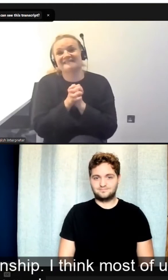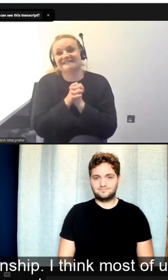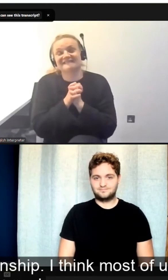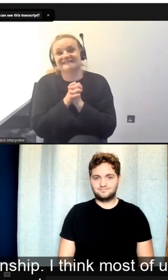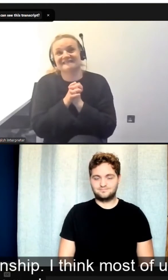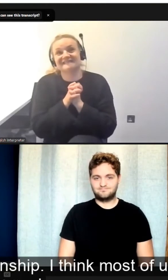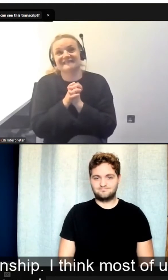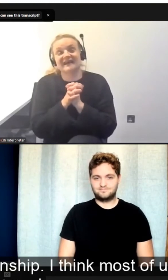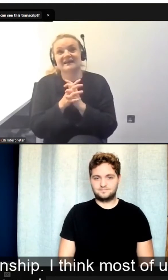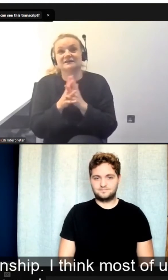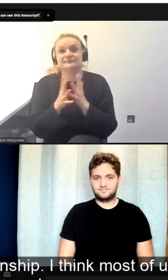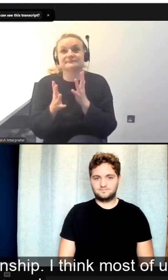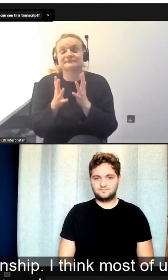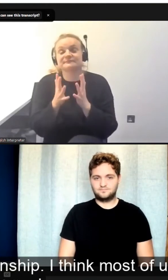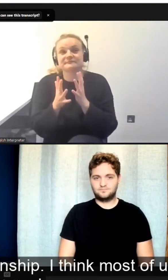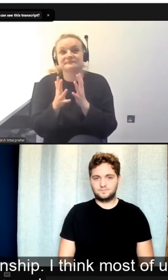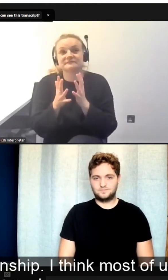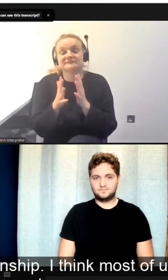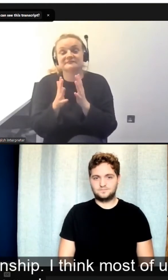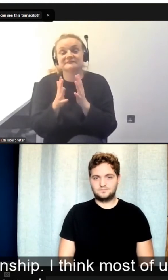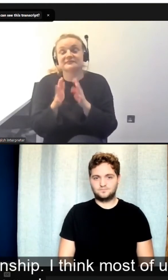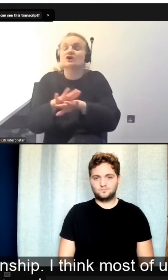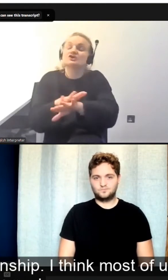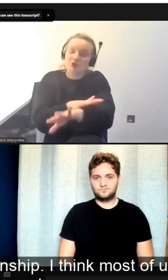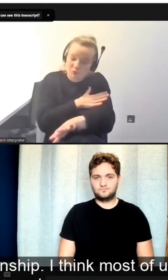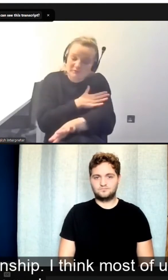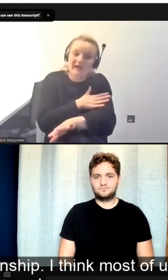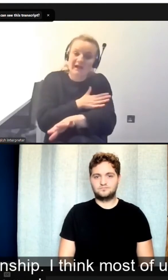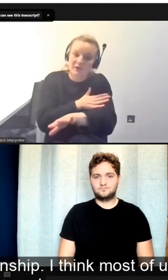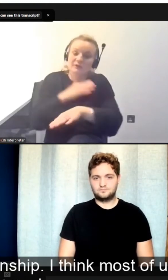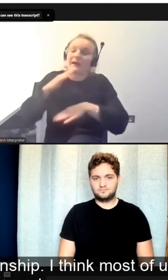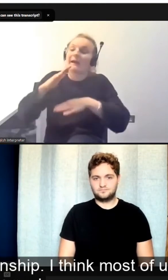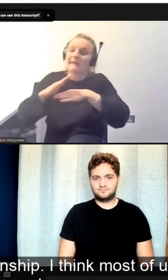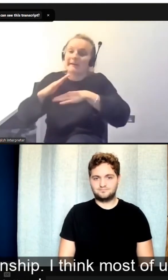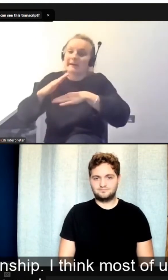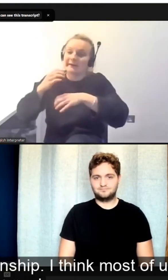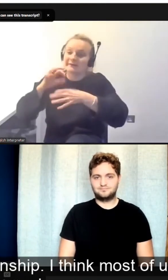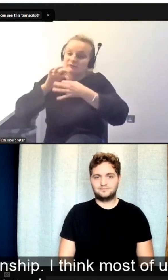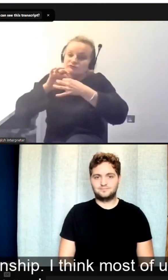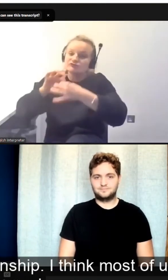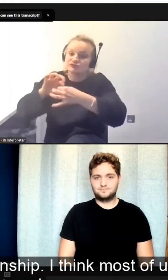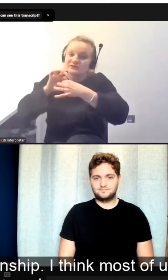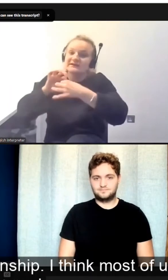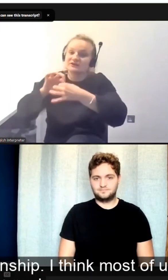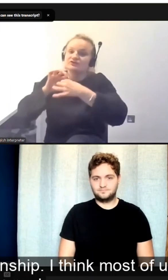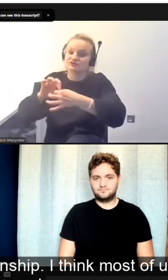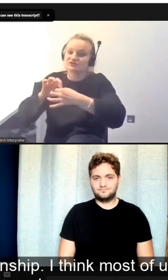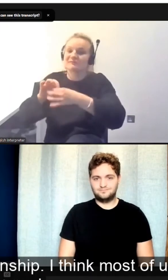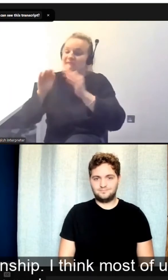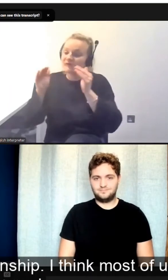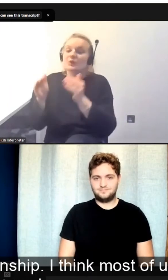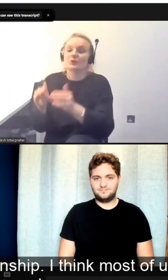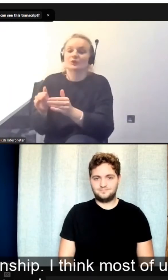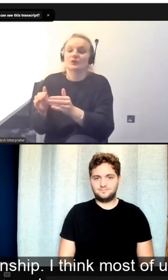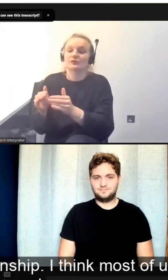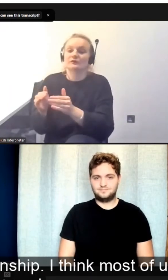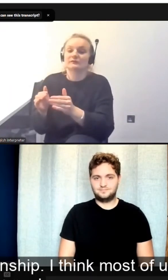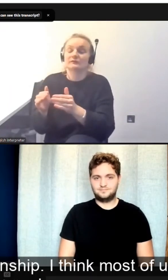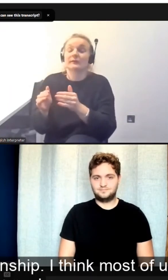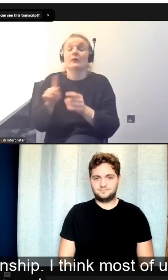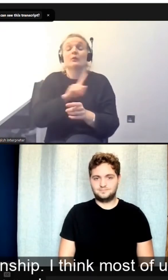slow down and build the relationship. I think most of us